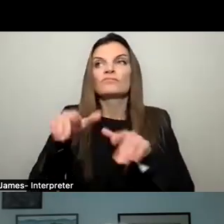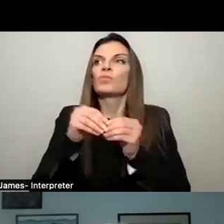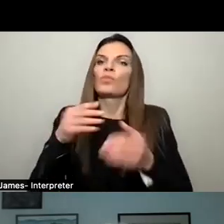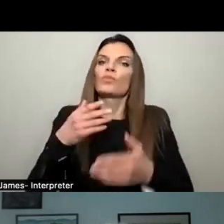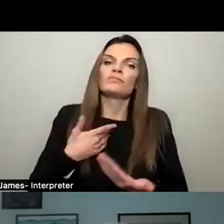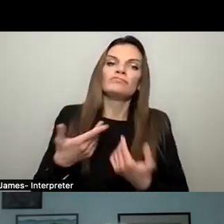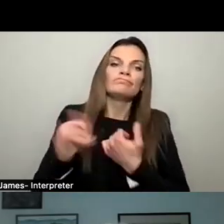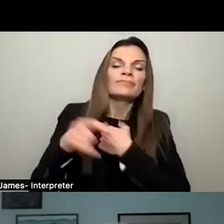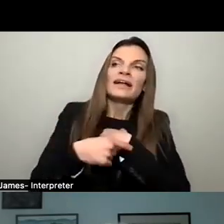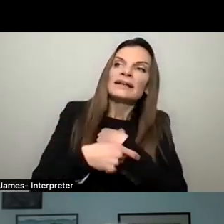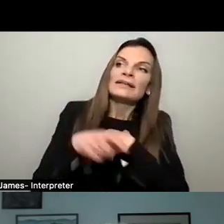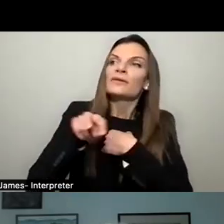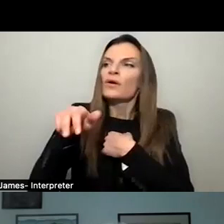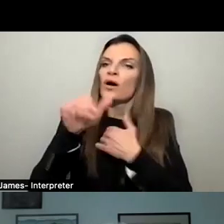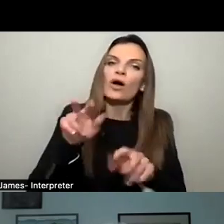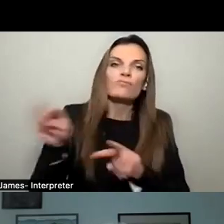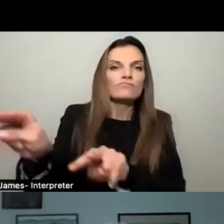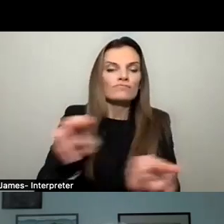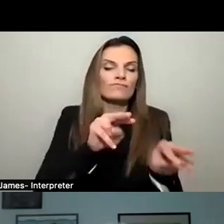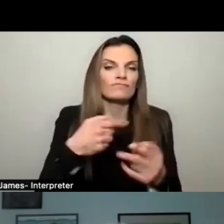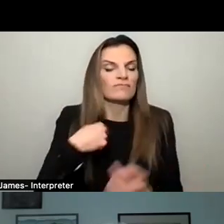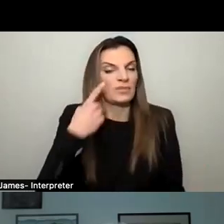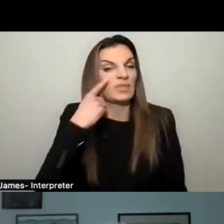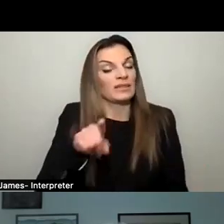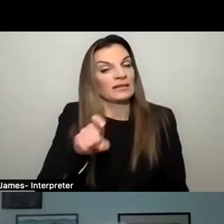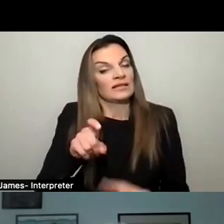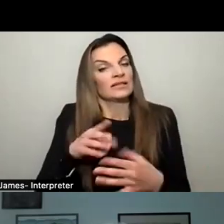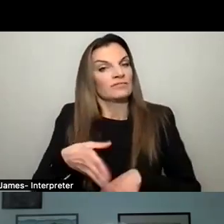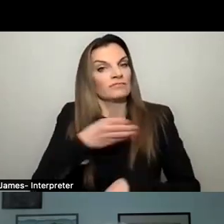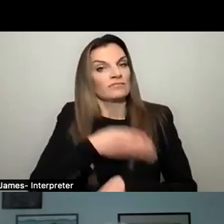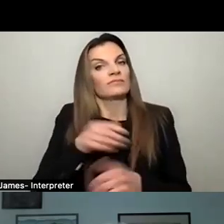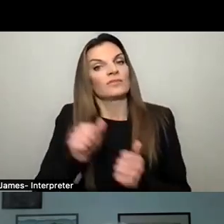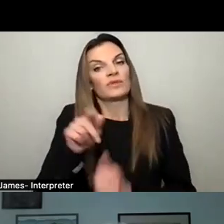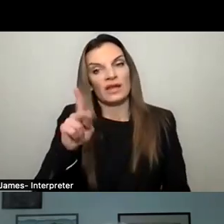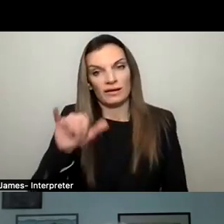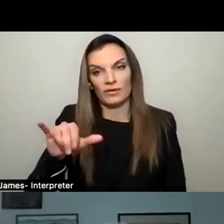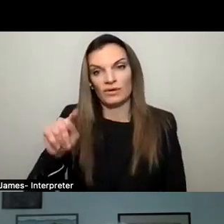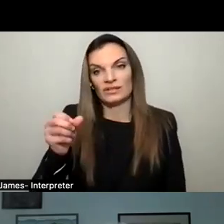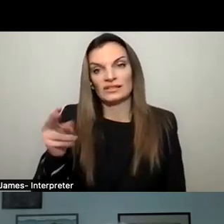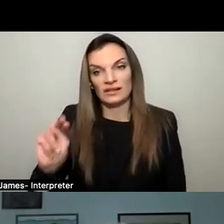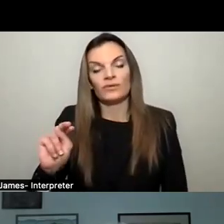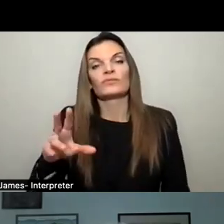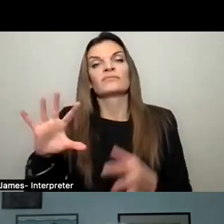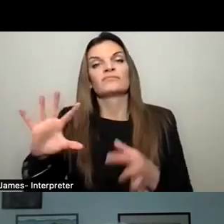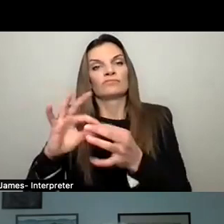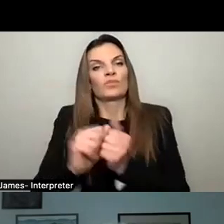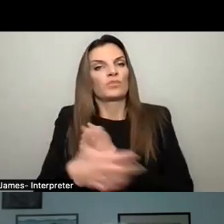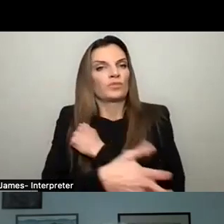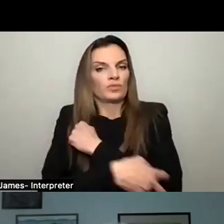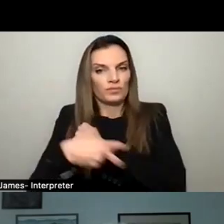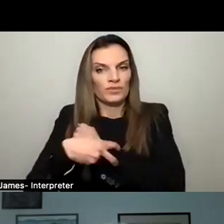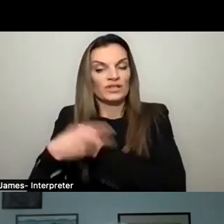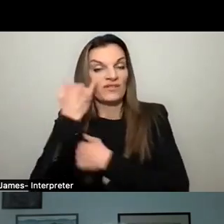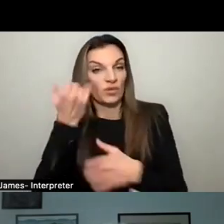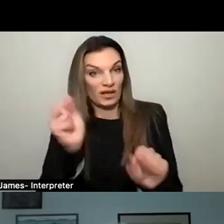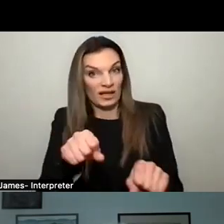mobility lane is interesting. I think it has to be worked together with Tarrytown to create one that connects the bridge. And if we can find a way of doing that,